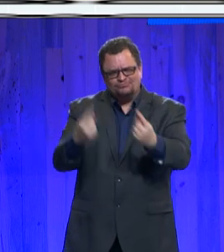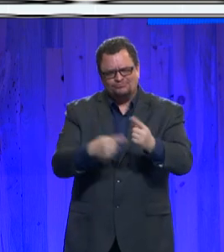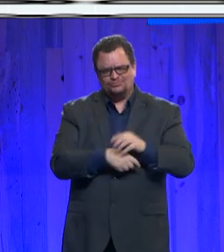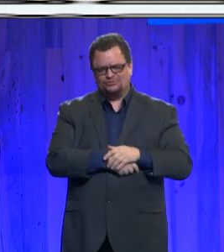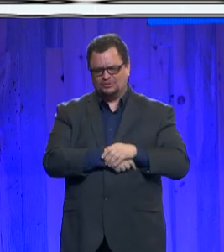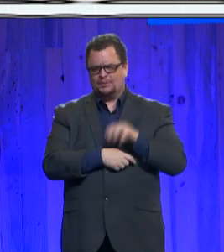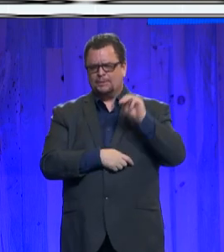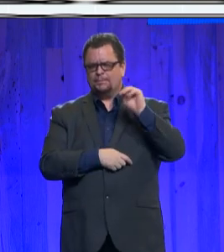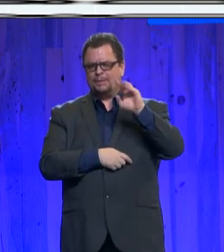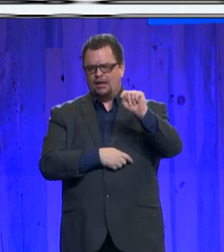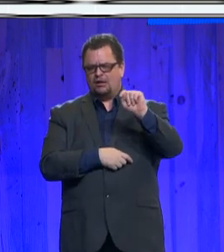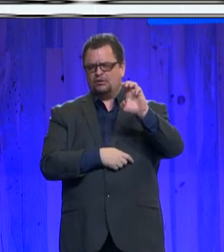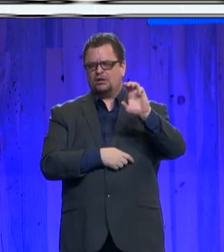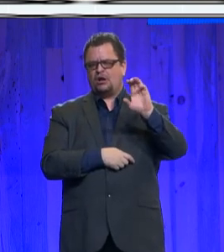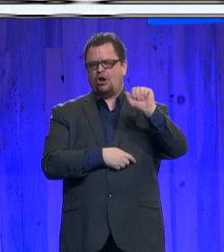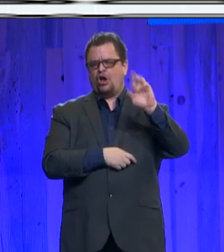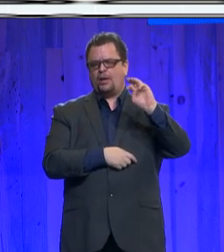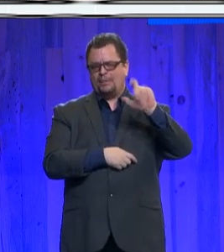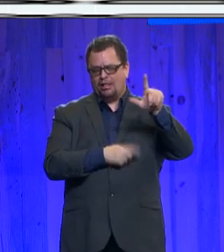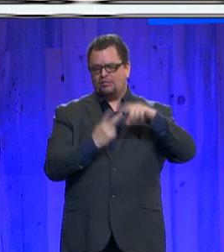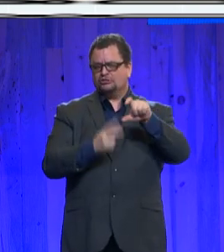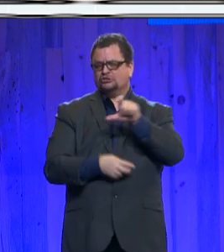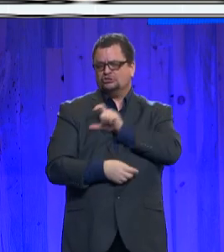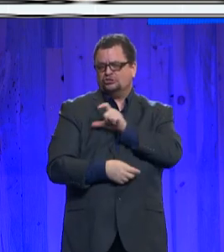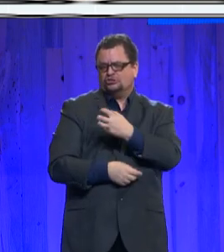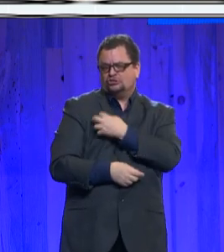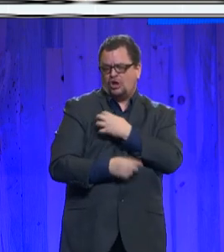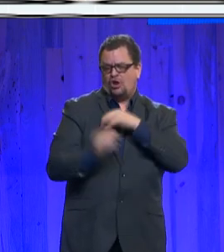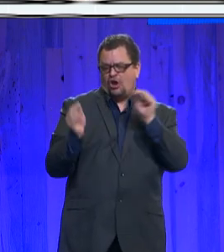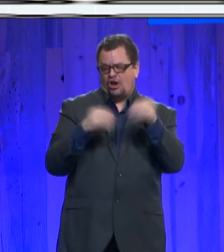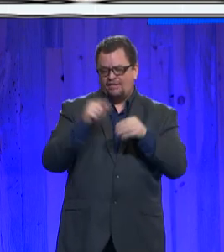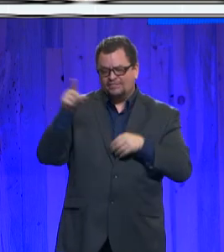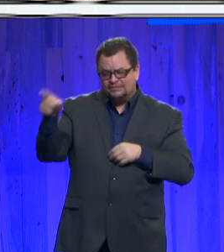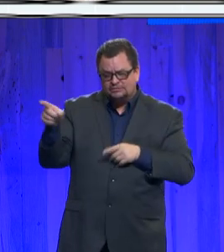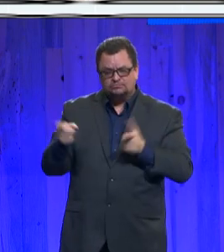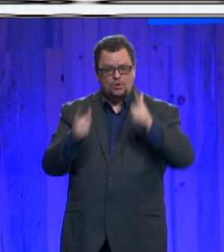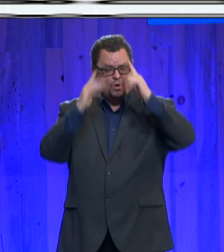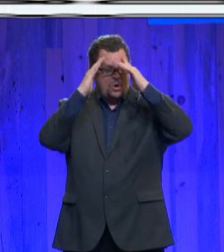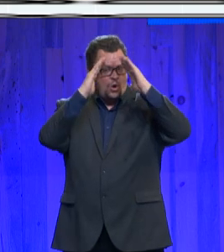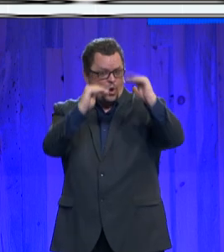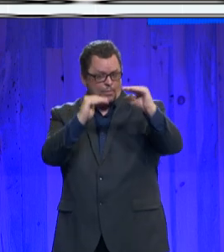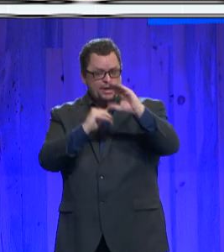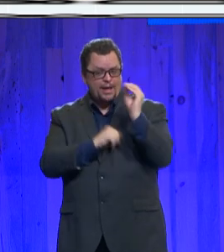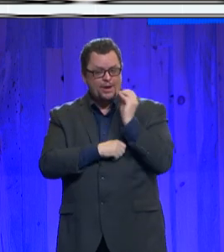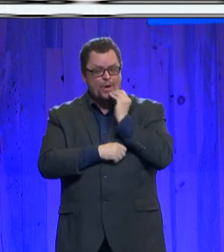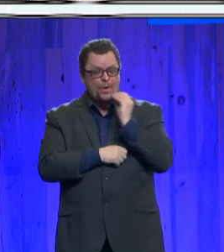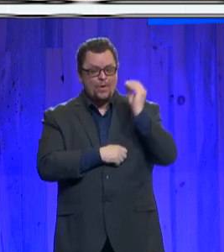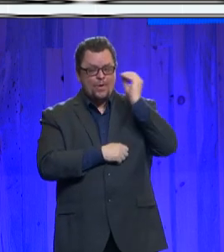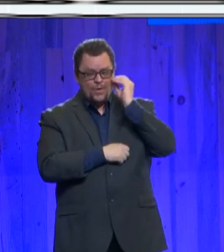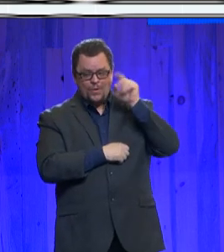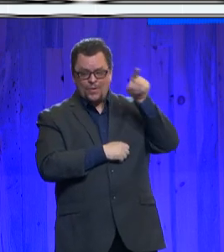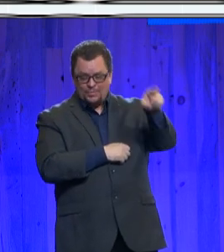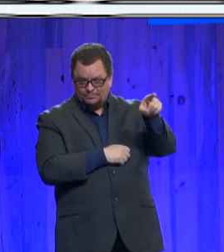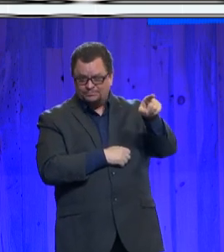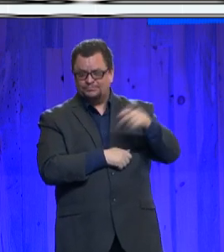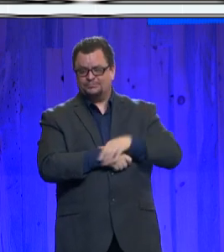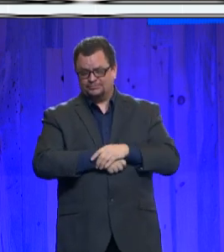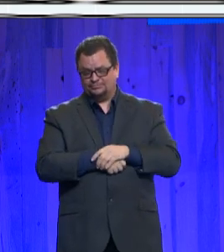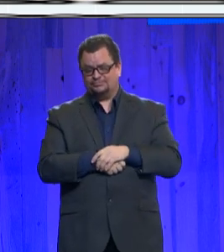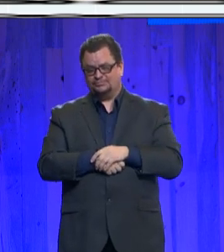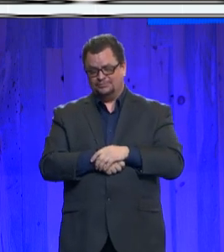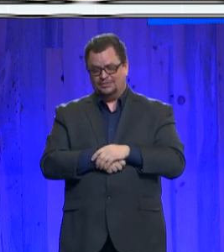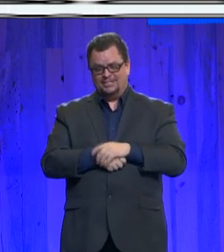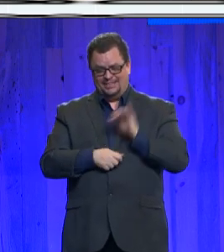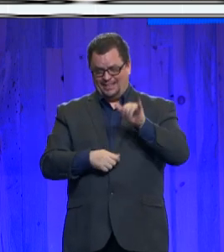Hope & Home that lift this region to new heights. So, let's take a few minutes to hear from Sam Aiken,